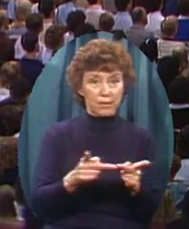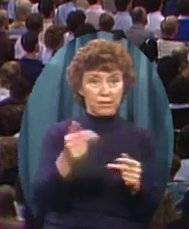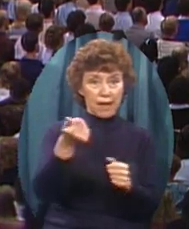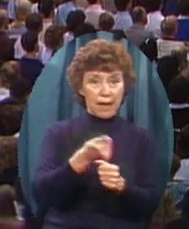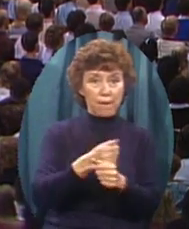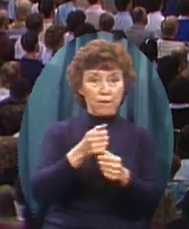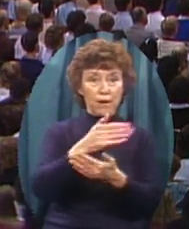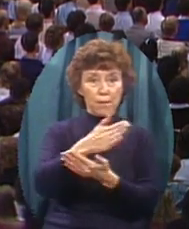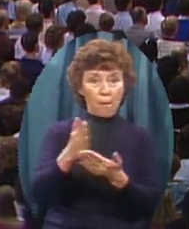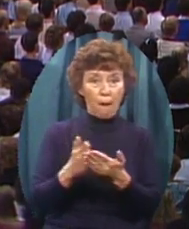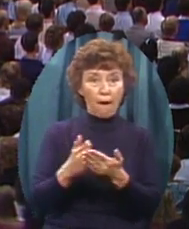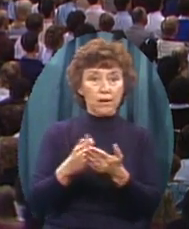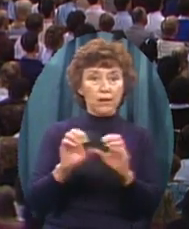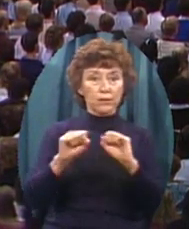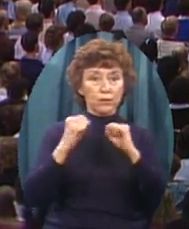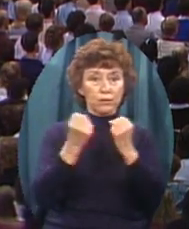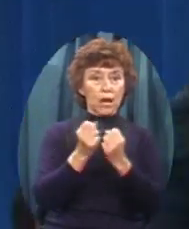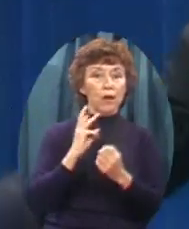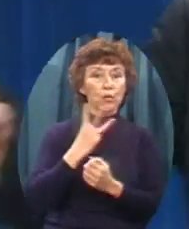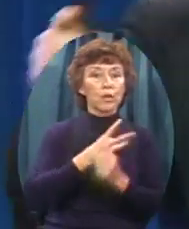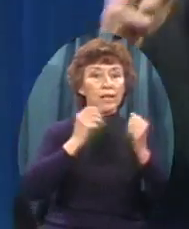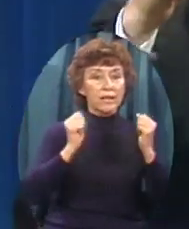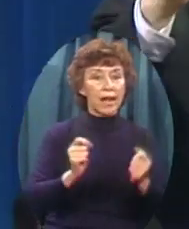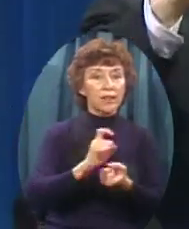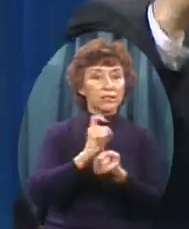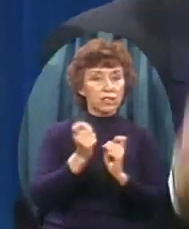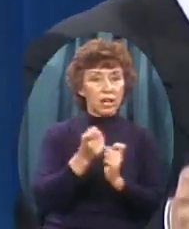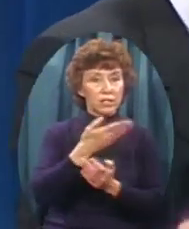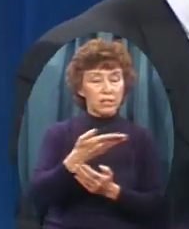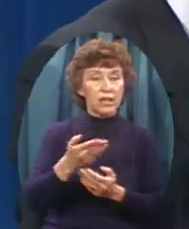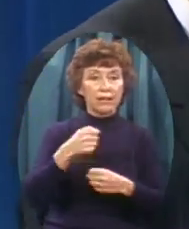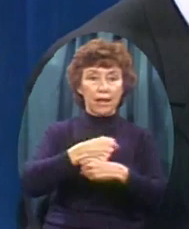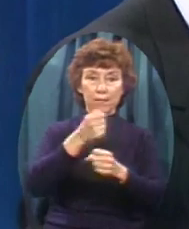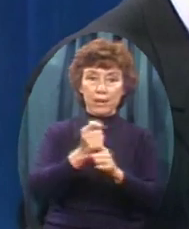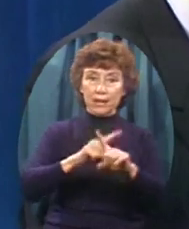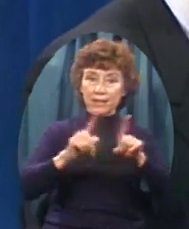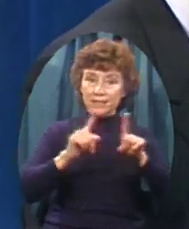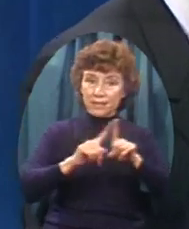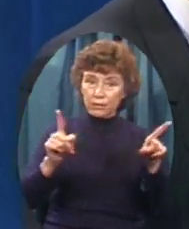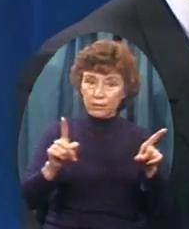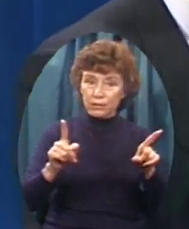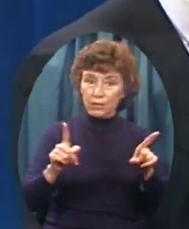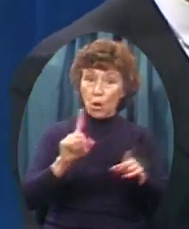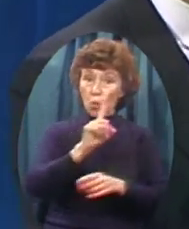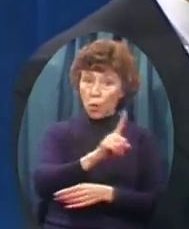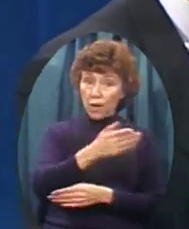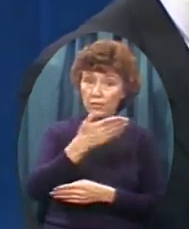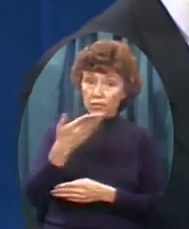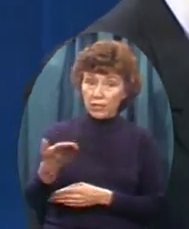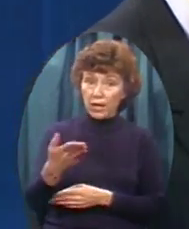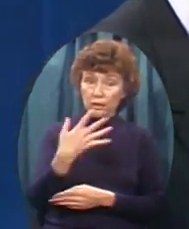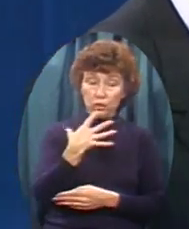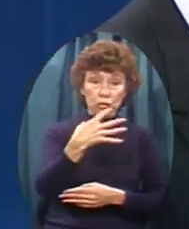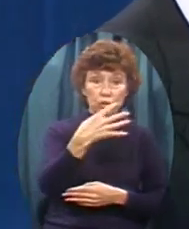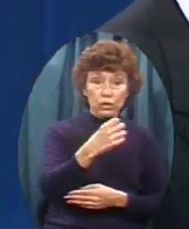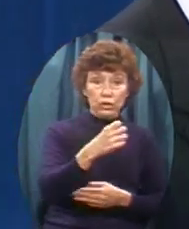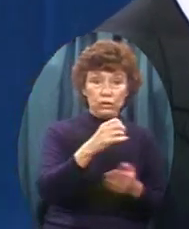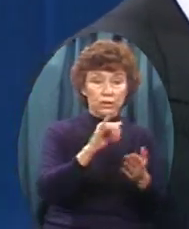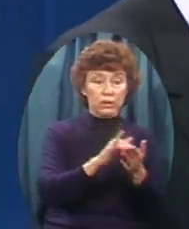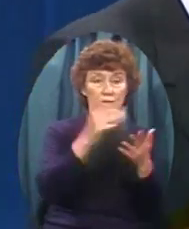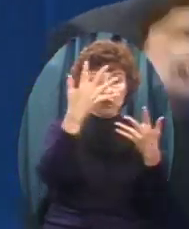can make A difference It is one thing To curse the darkness It's another thing To light a few candles